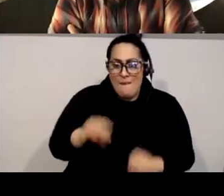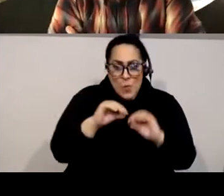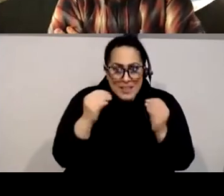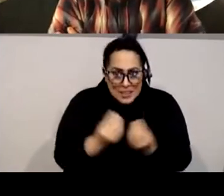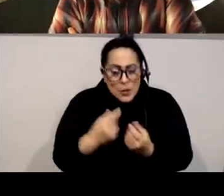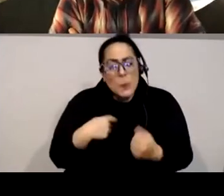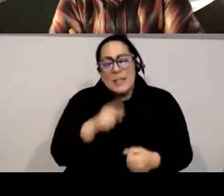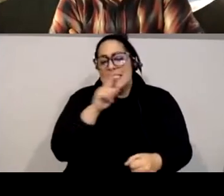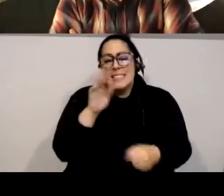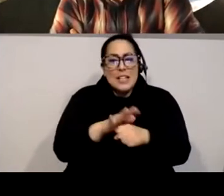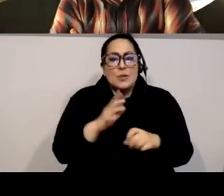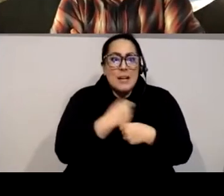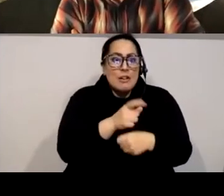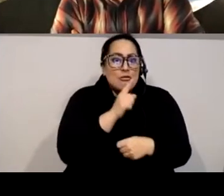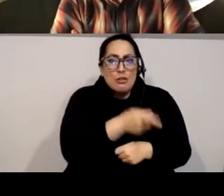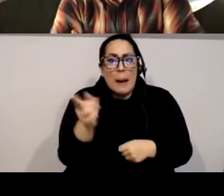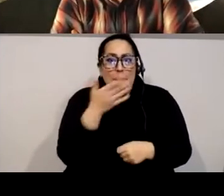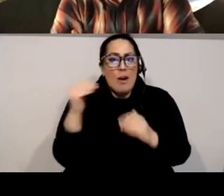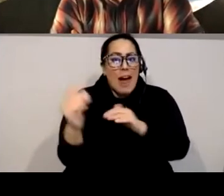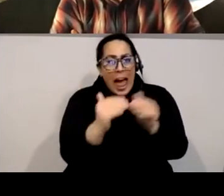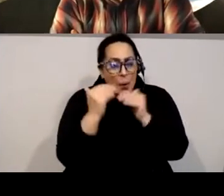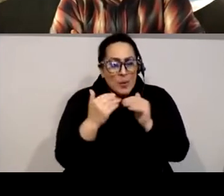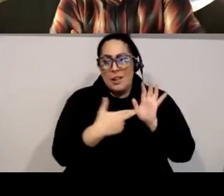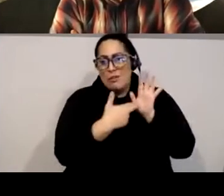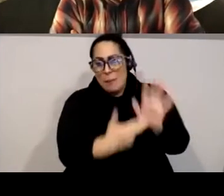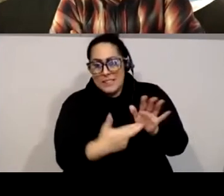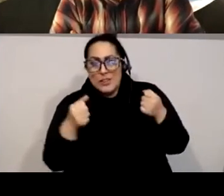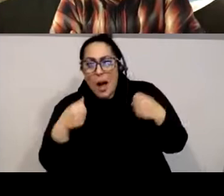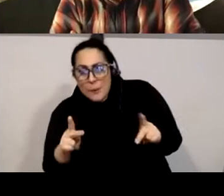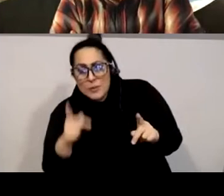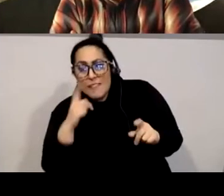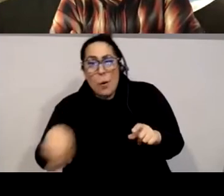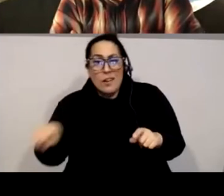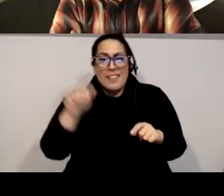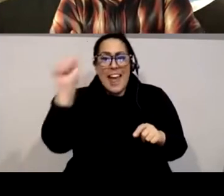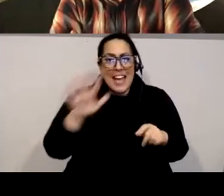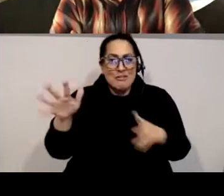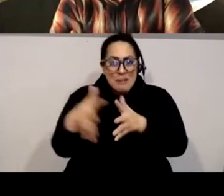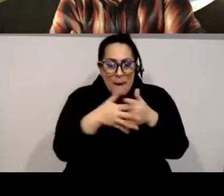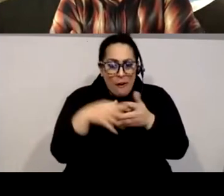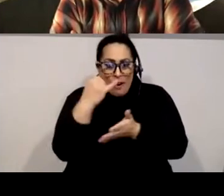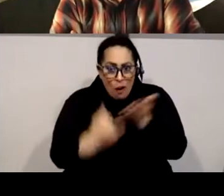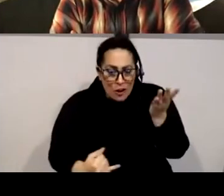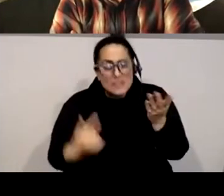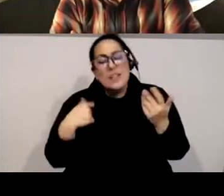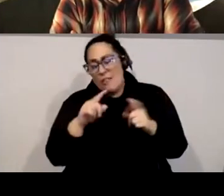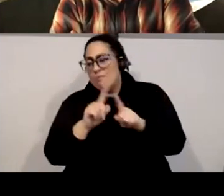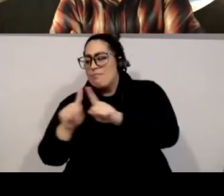ensuring greater equity, representation, and opportunities for Asian American artists and arts organizations.